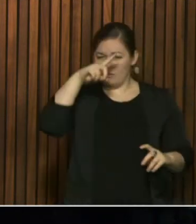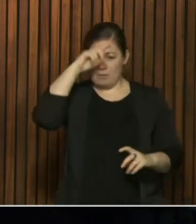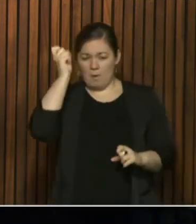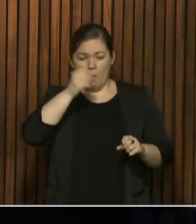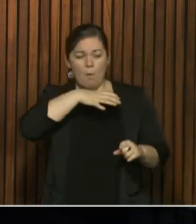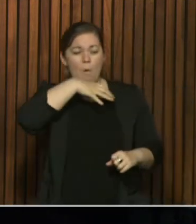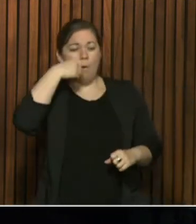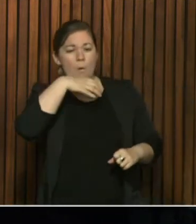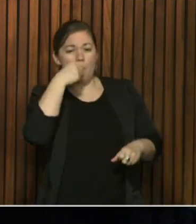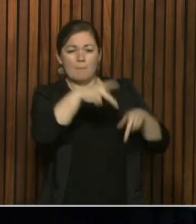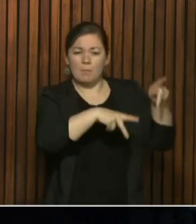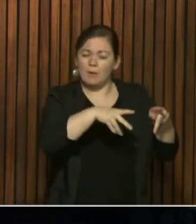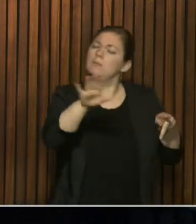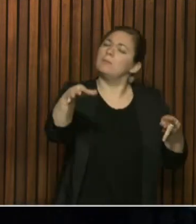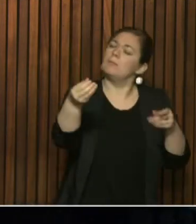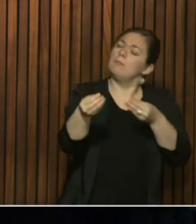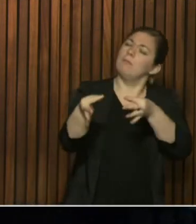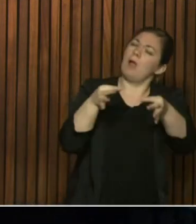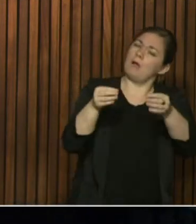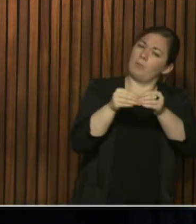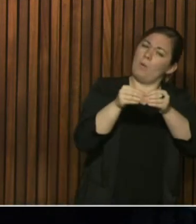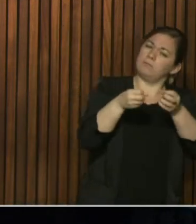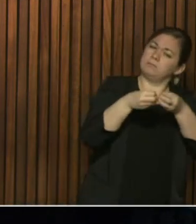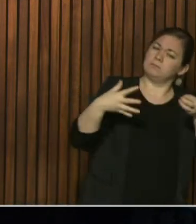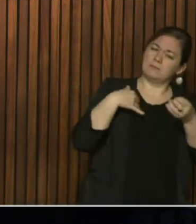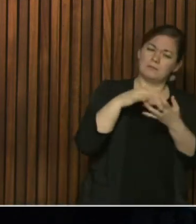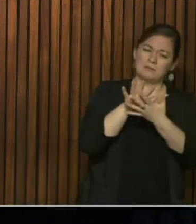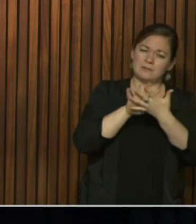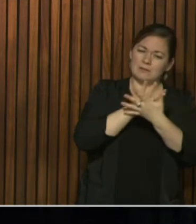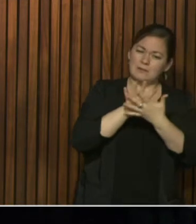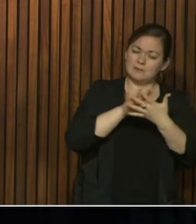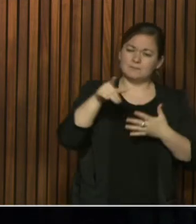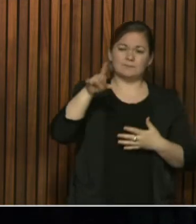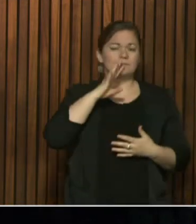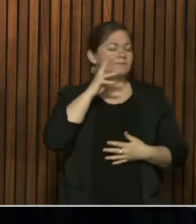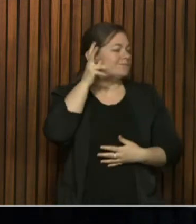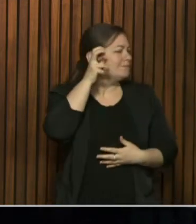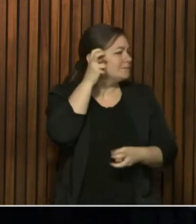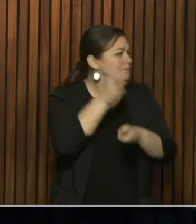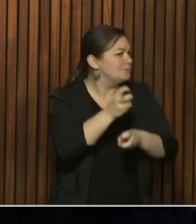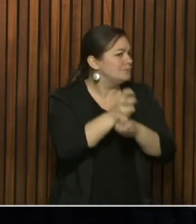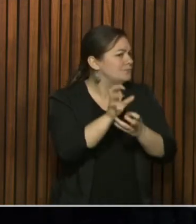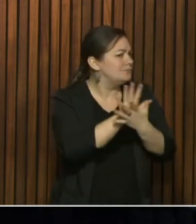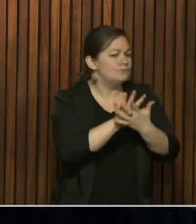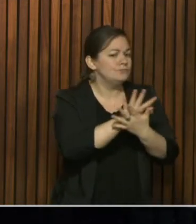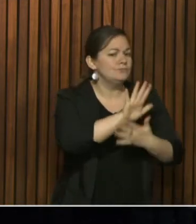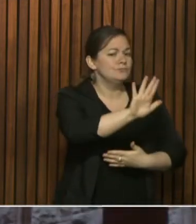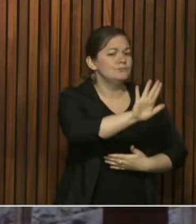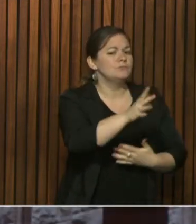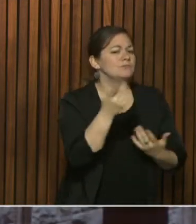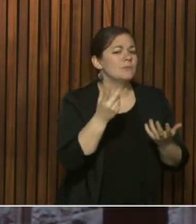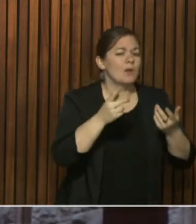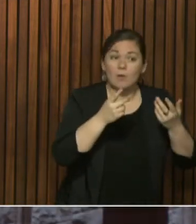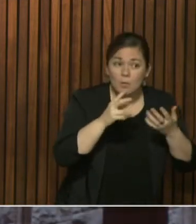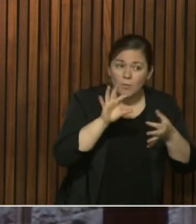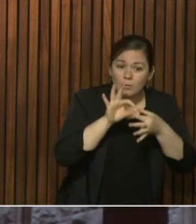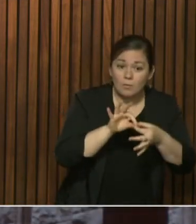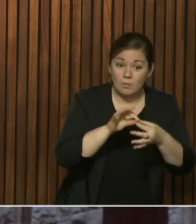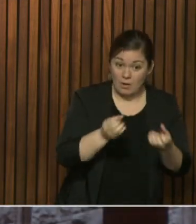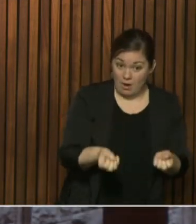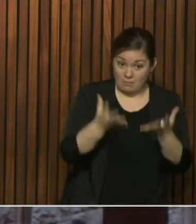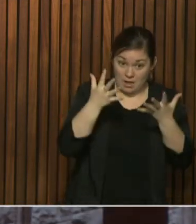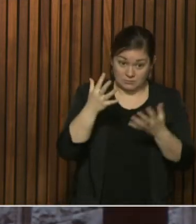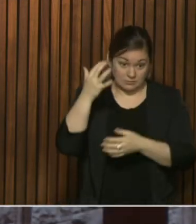I'm going see if I got all the questions. You're a bit faint there. I think you're talking about hospitalization and the modeling saying that we would be at capacity